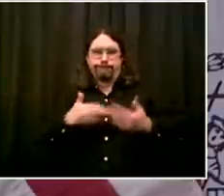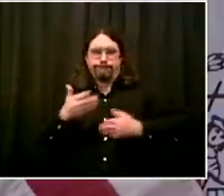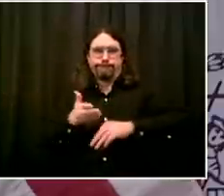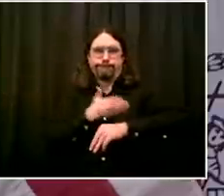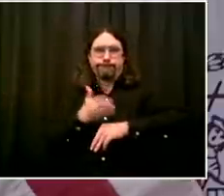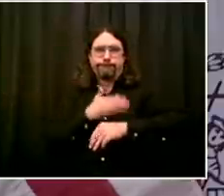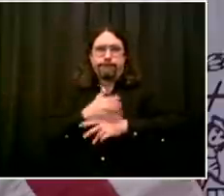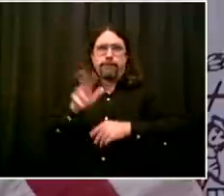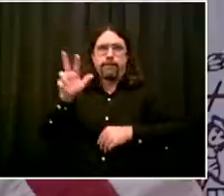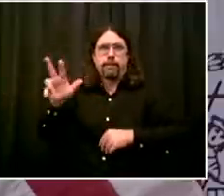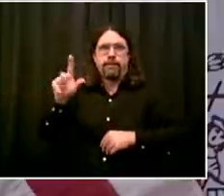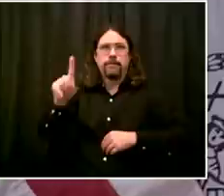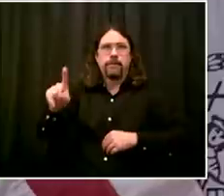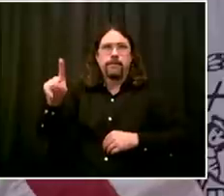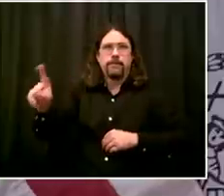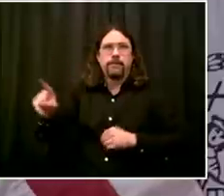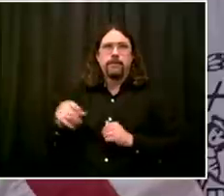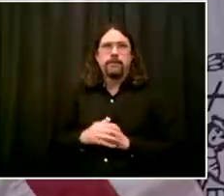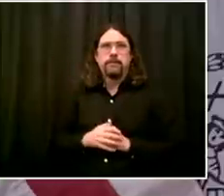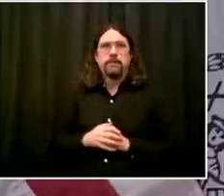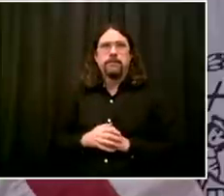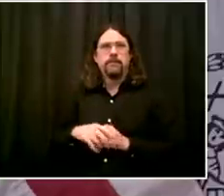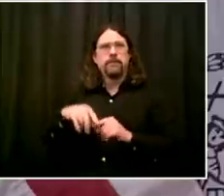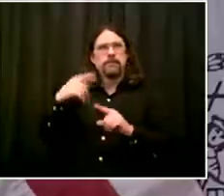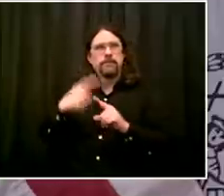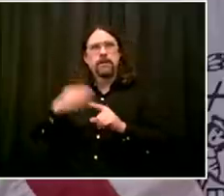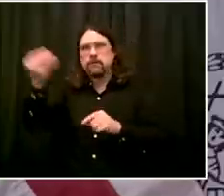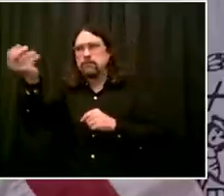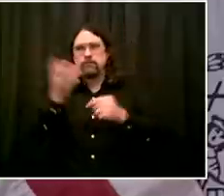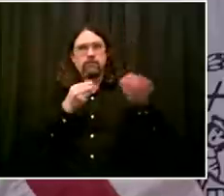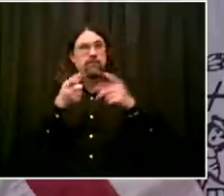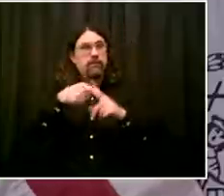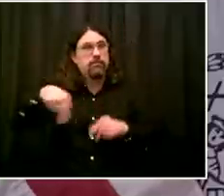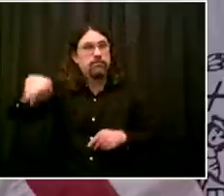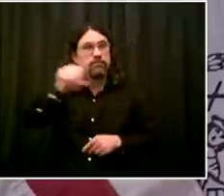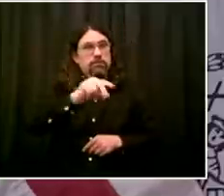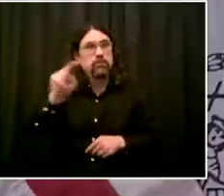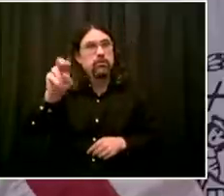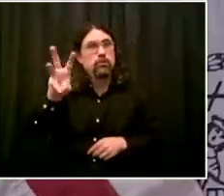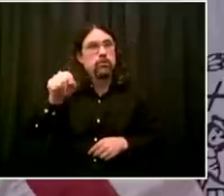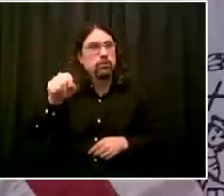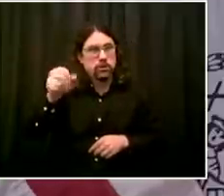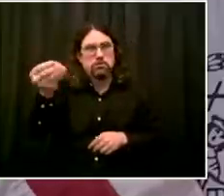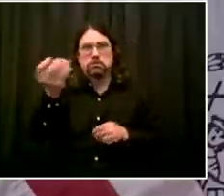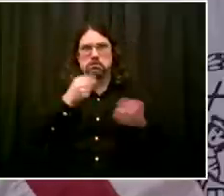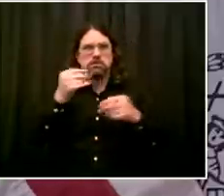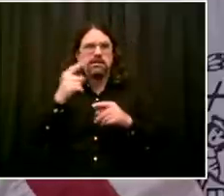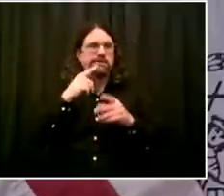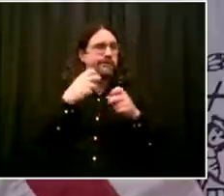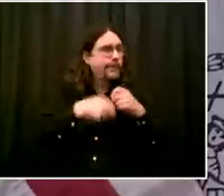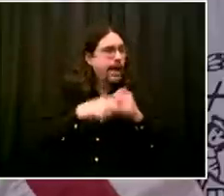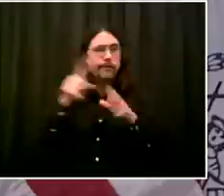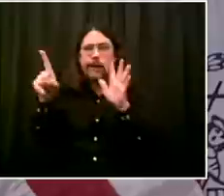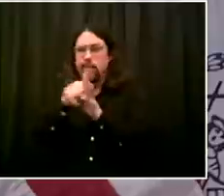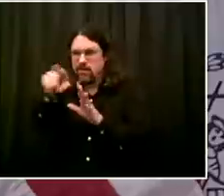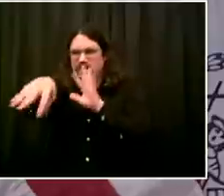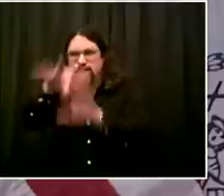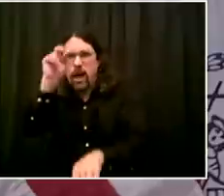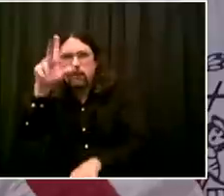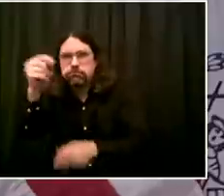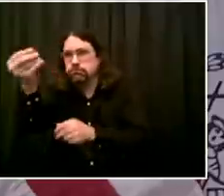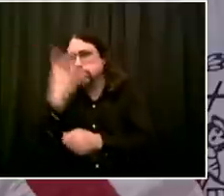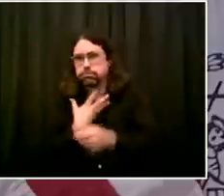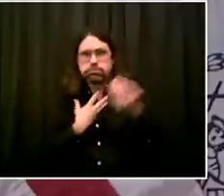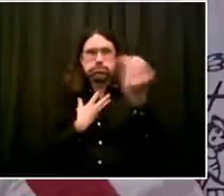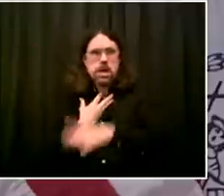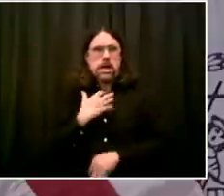working to make sure if someone brings up a problem to 311 that it gets acted on quickly. Commissioner jump on in. Thank you. And thank you, Gloria. So on any time